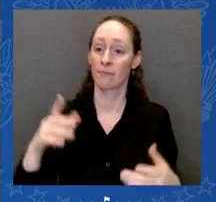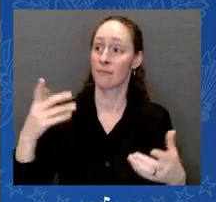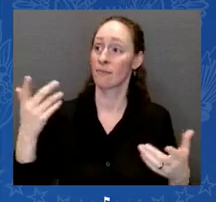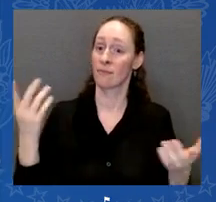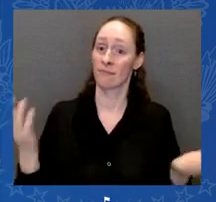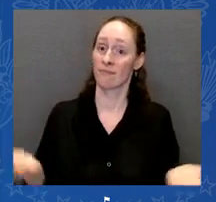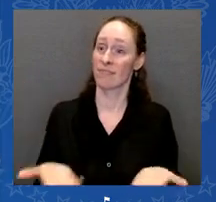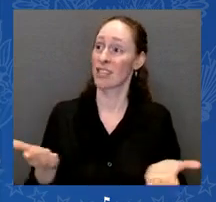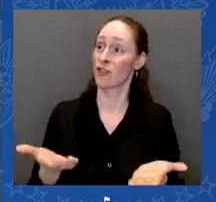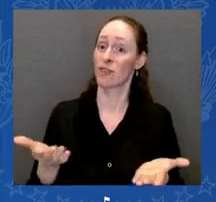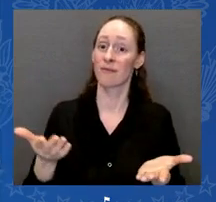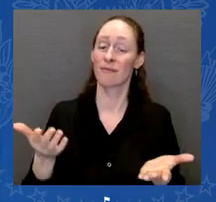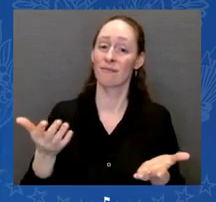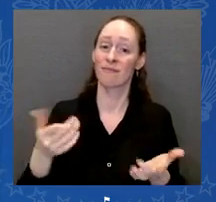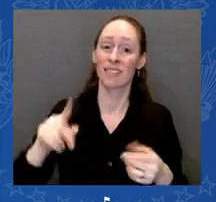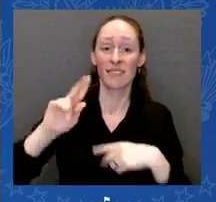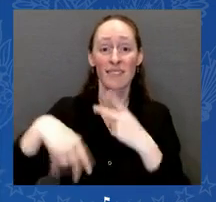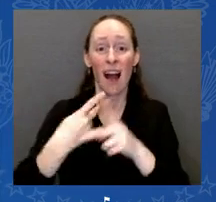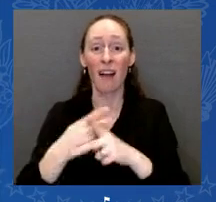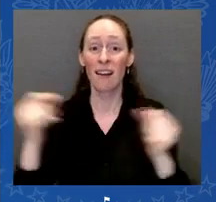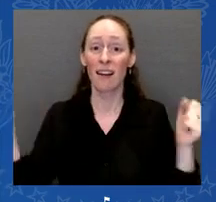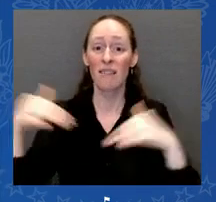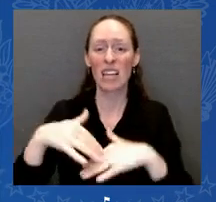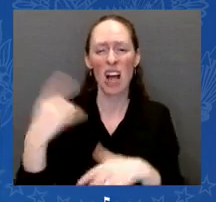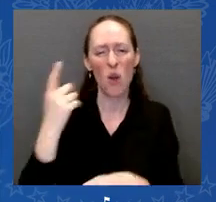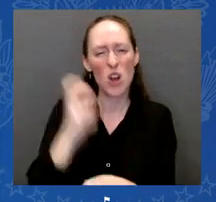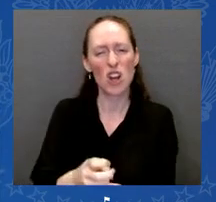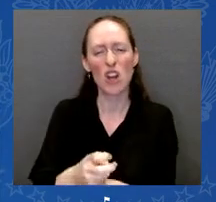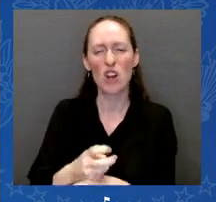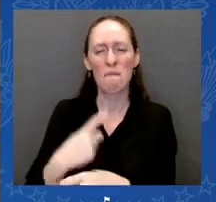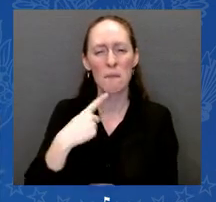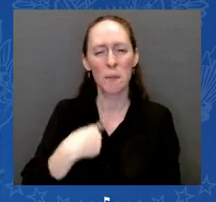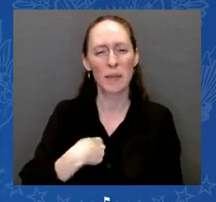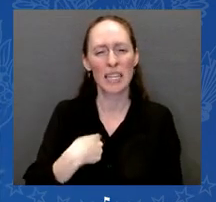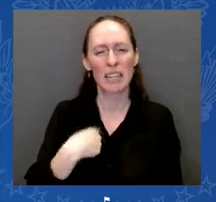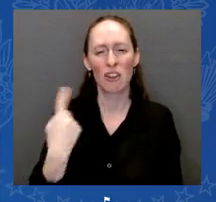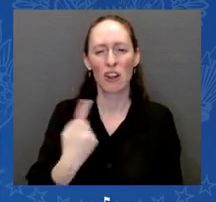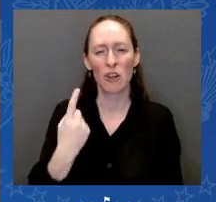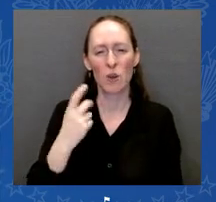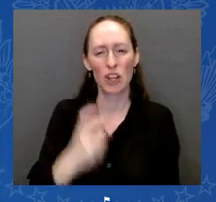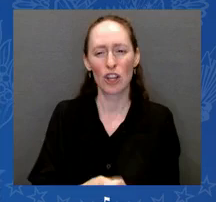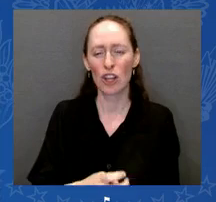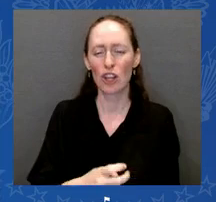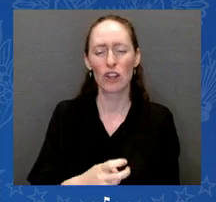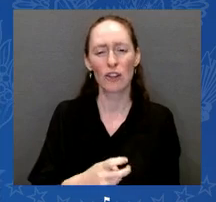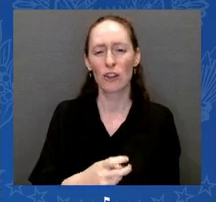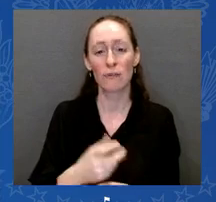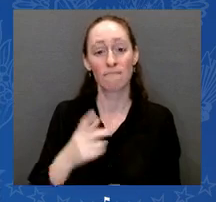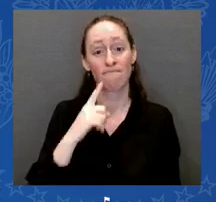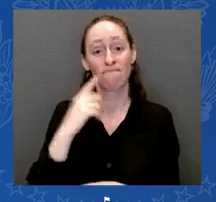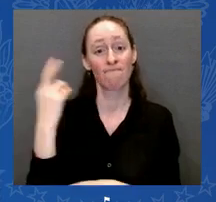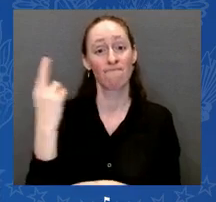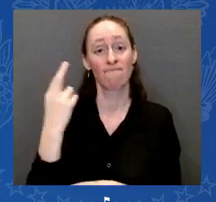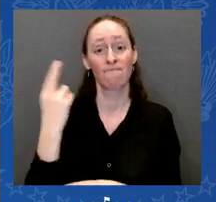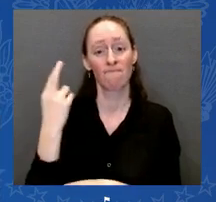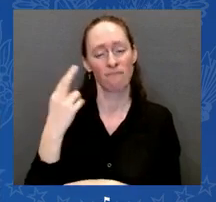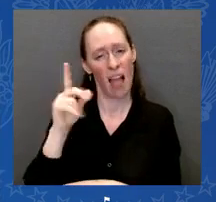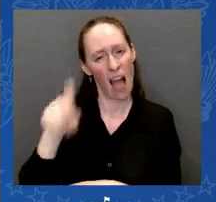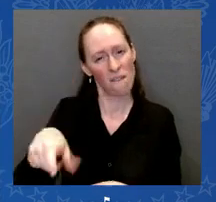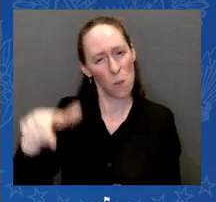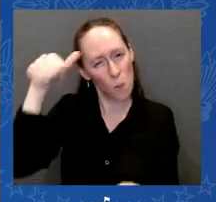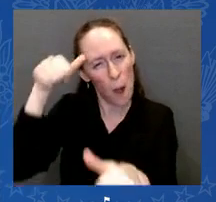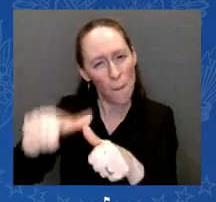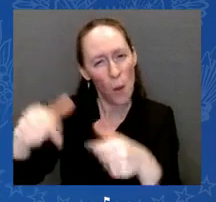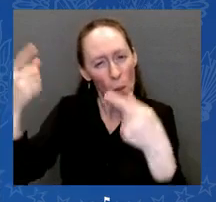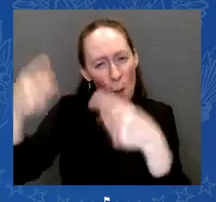the very moment that everything happened, no matter how many years pass, no matter how many years